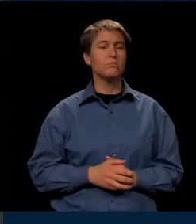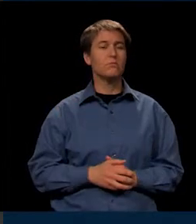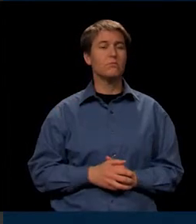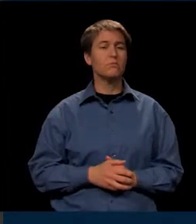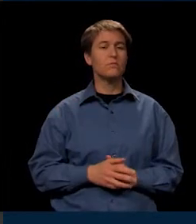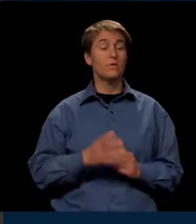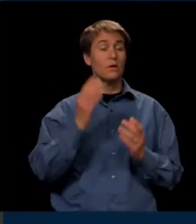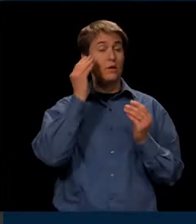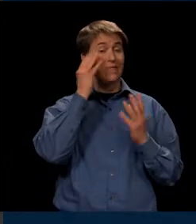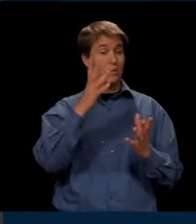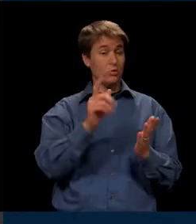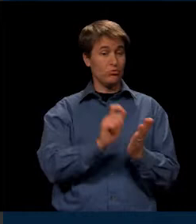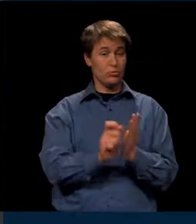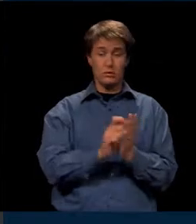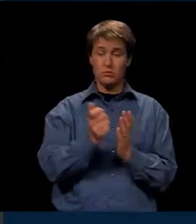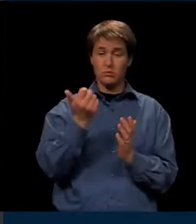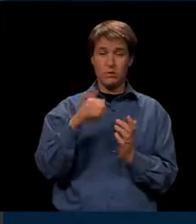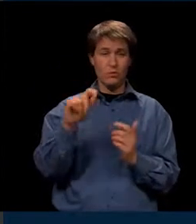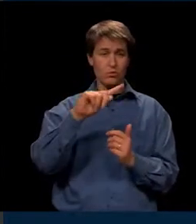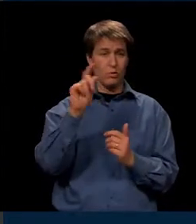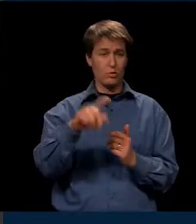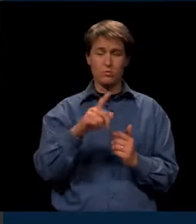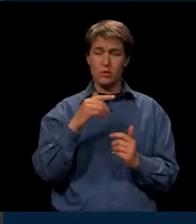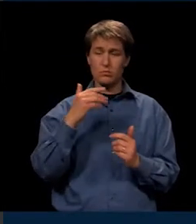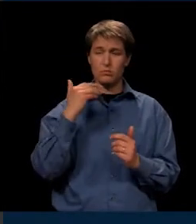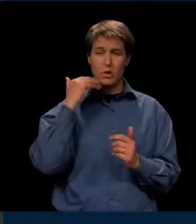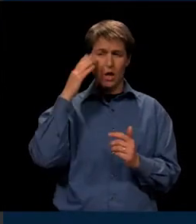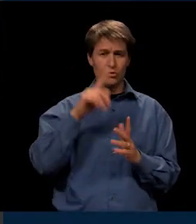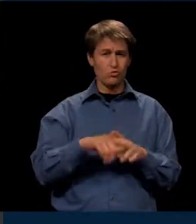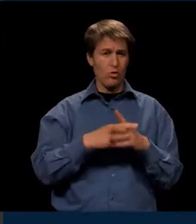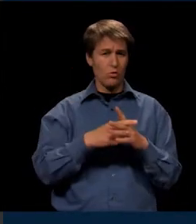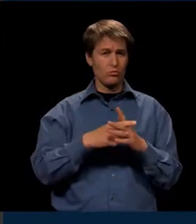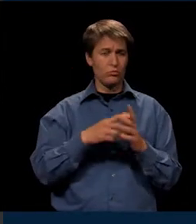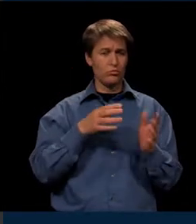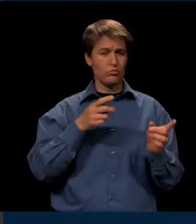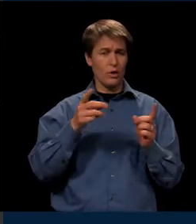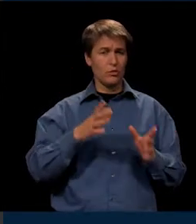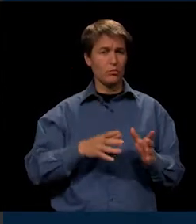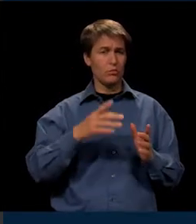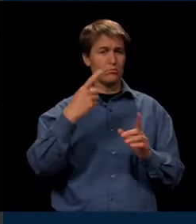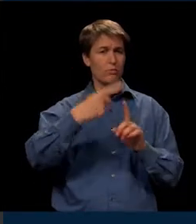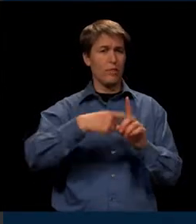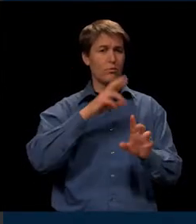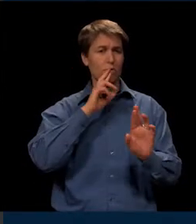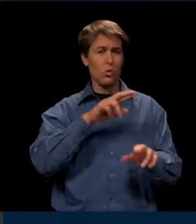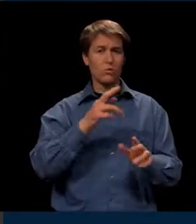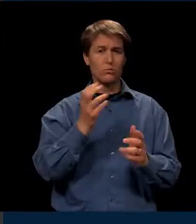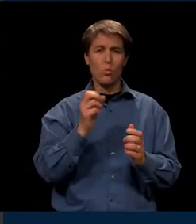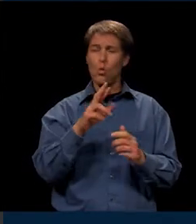Information written. Any questions about the Head Start Director monthly report or construction change?